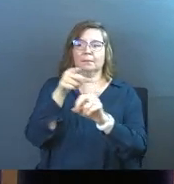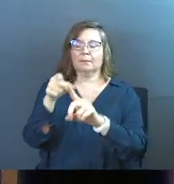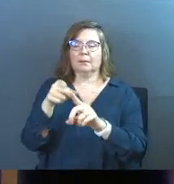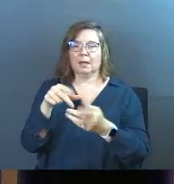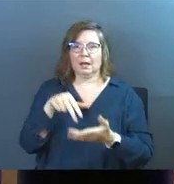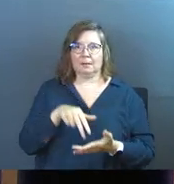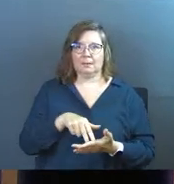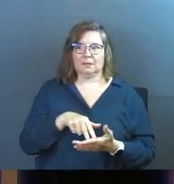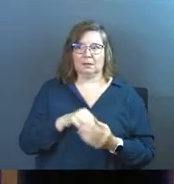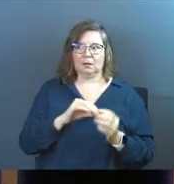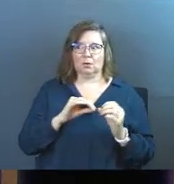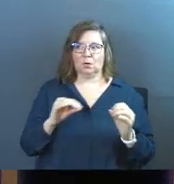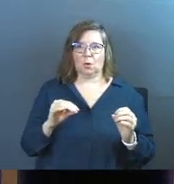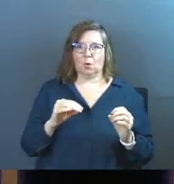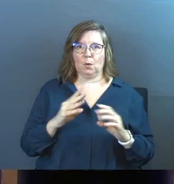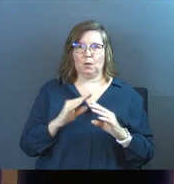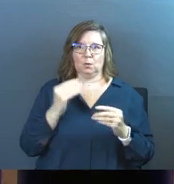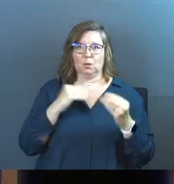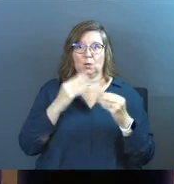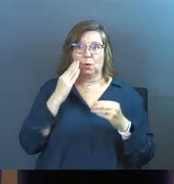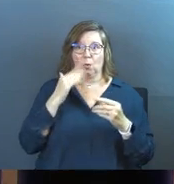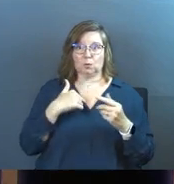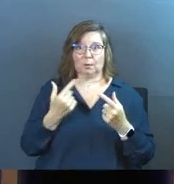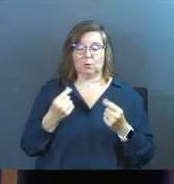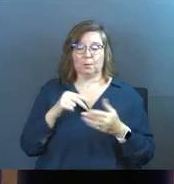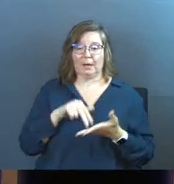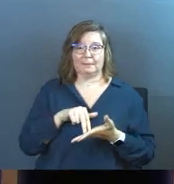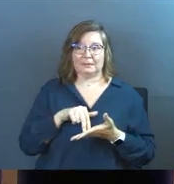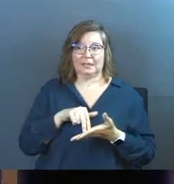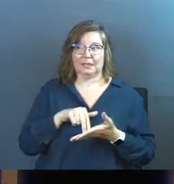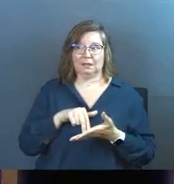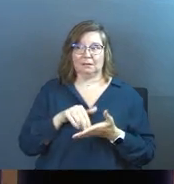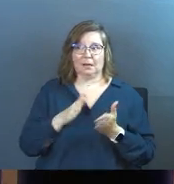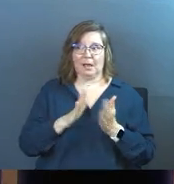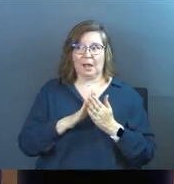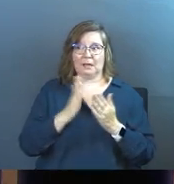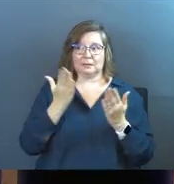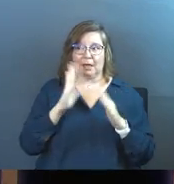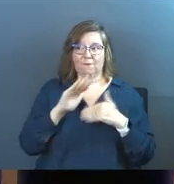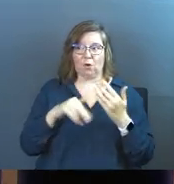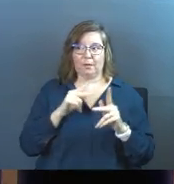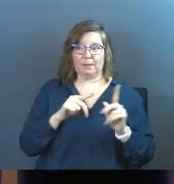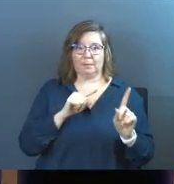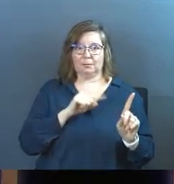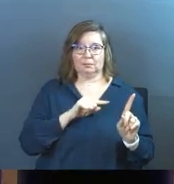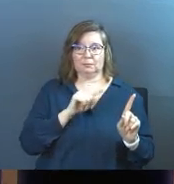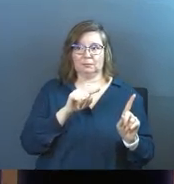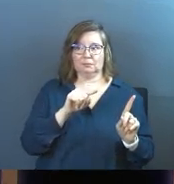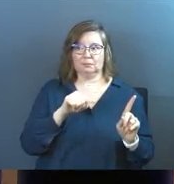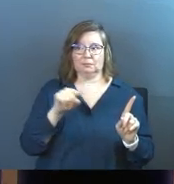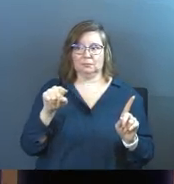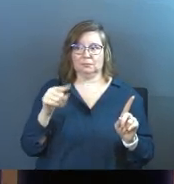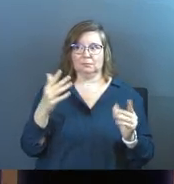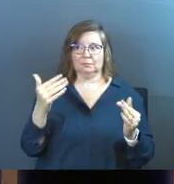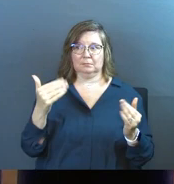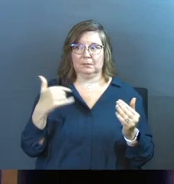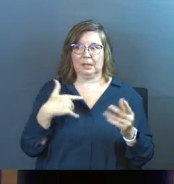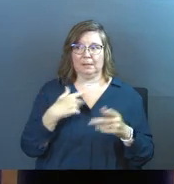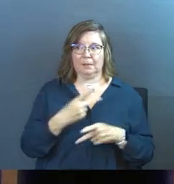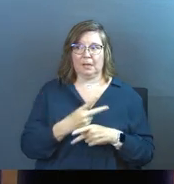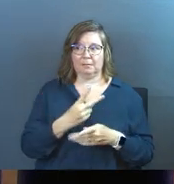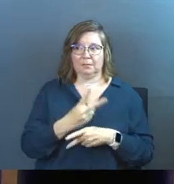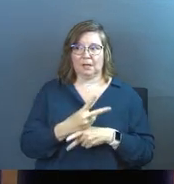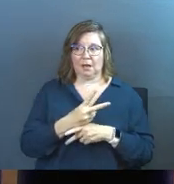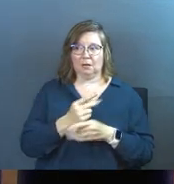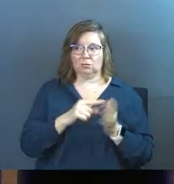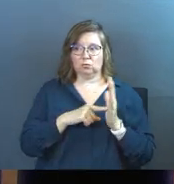And I'm standing there. Nobody at that grocery store knows what I'm doing, but I'm sitting there asking God for all of these people because I don't know where they're at or where